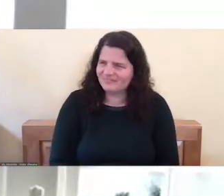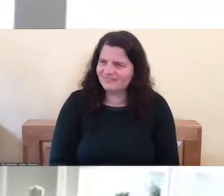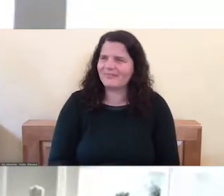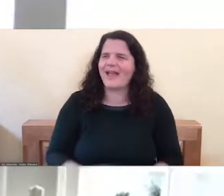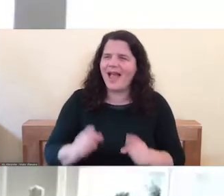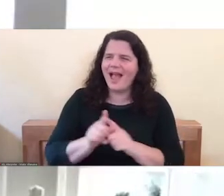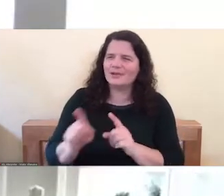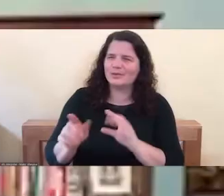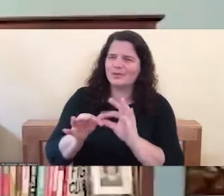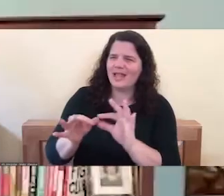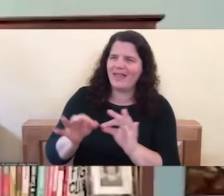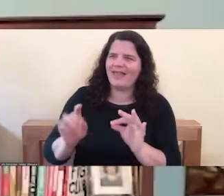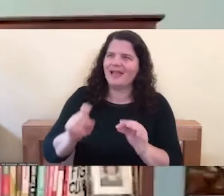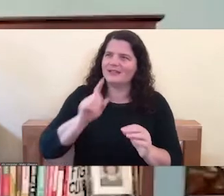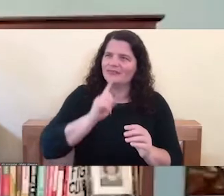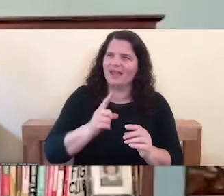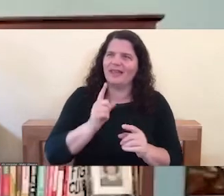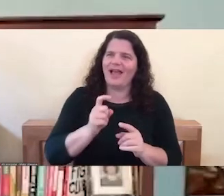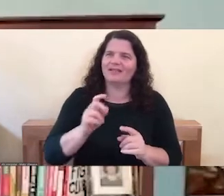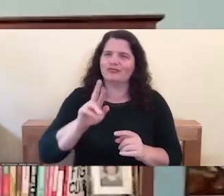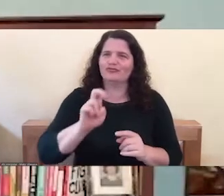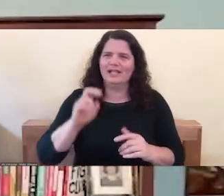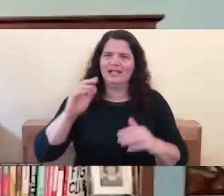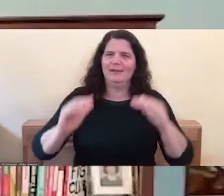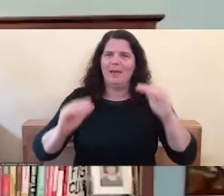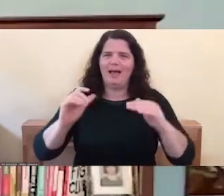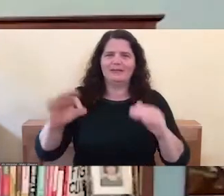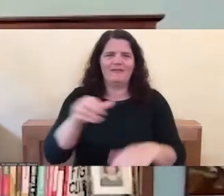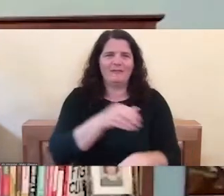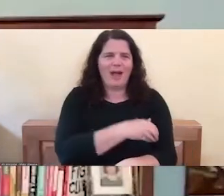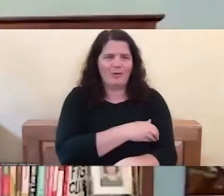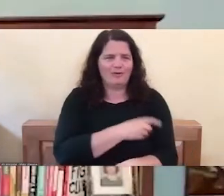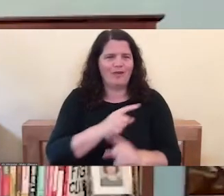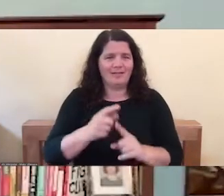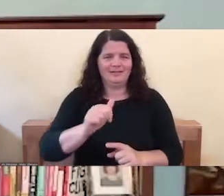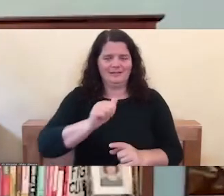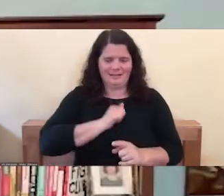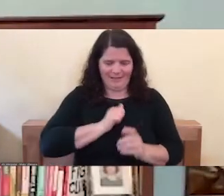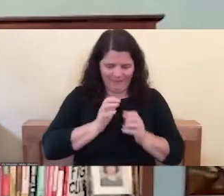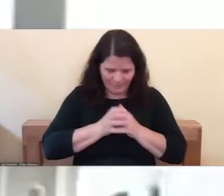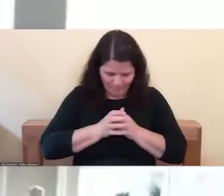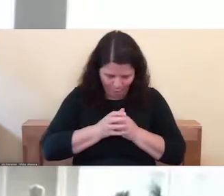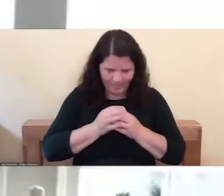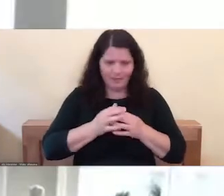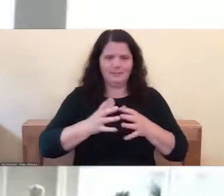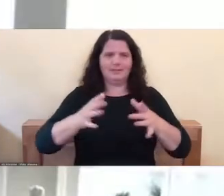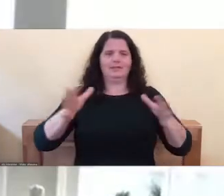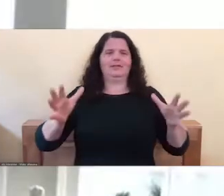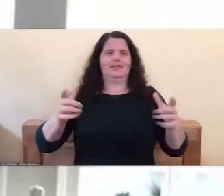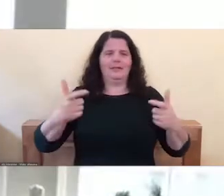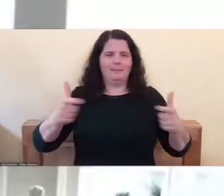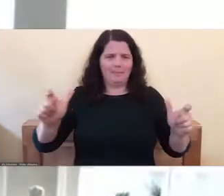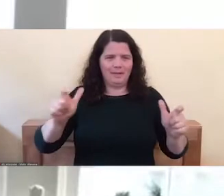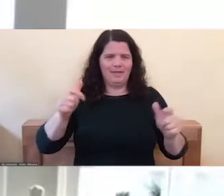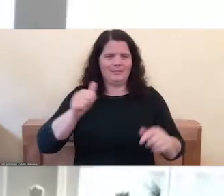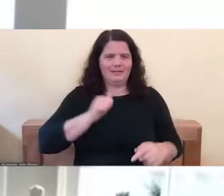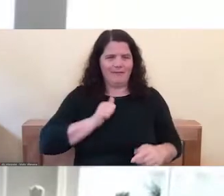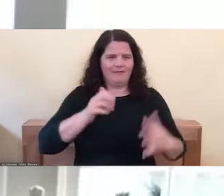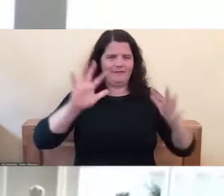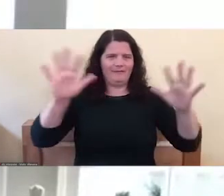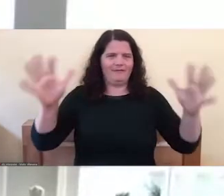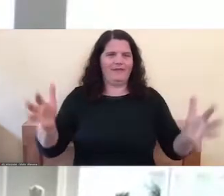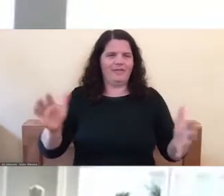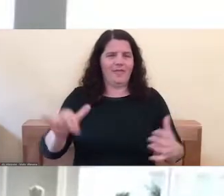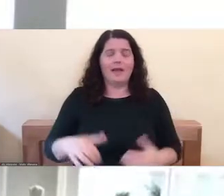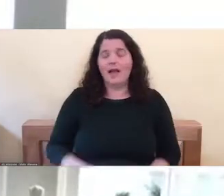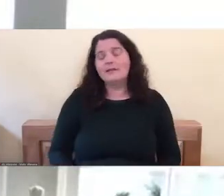power, isn't it? Yes. Taking it from the small self to the big self. Yes. Yeah. And that, and that's ultimately what